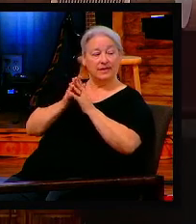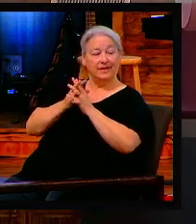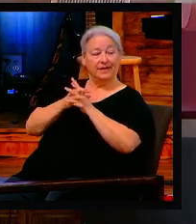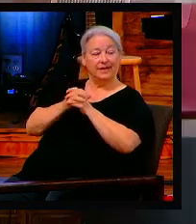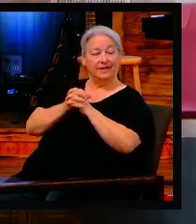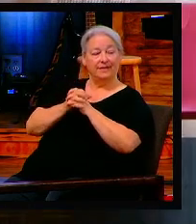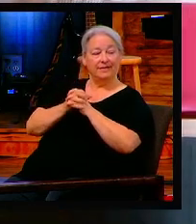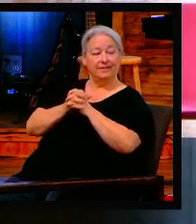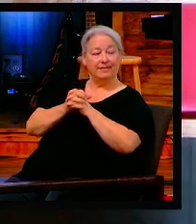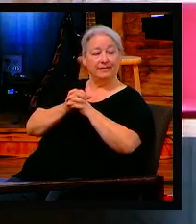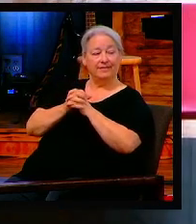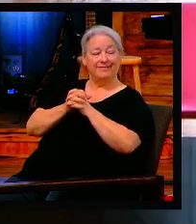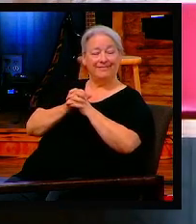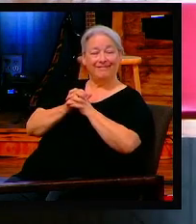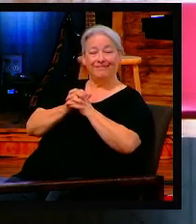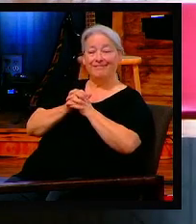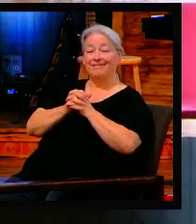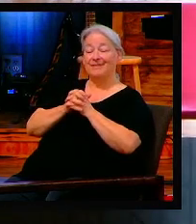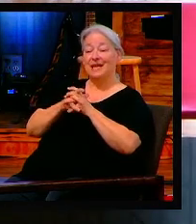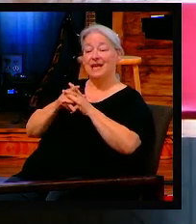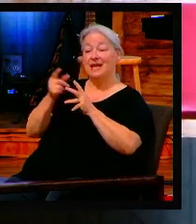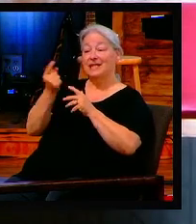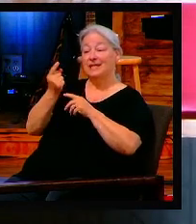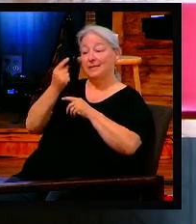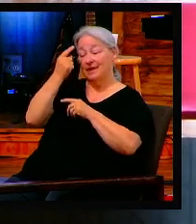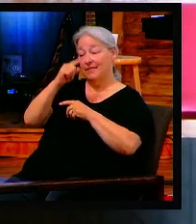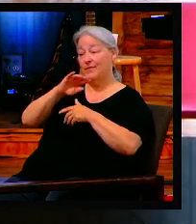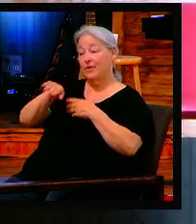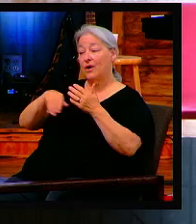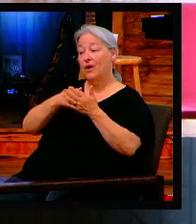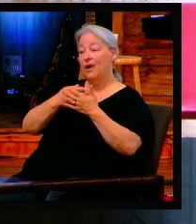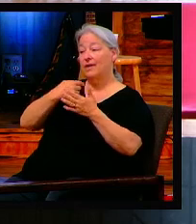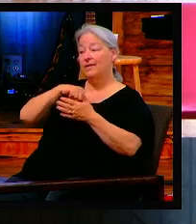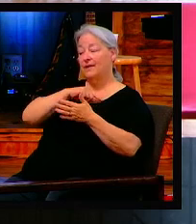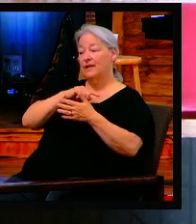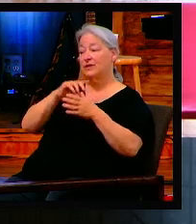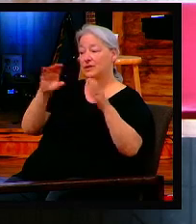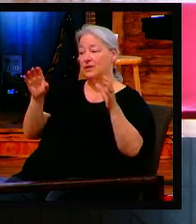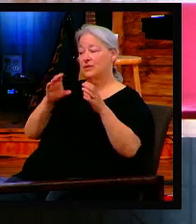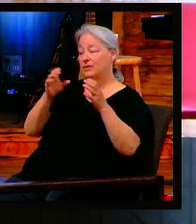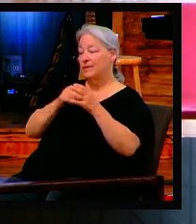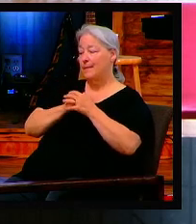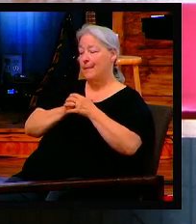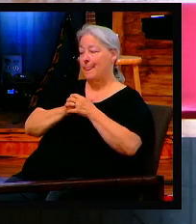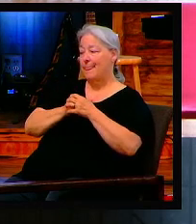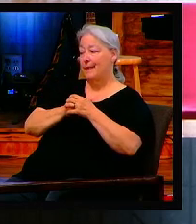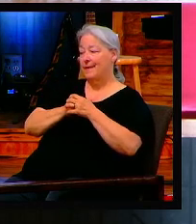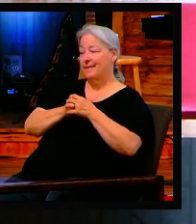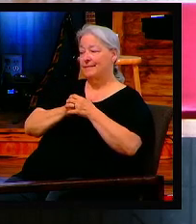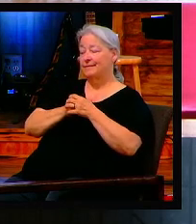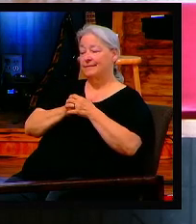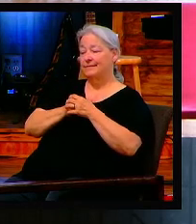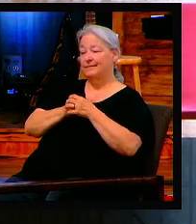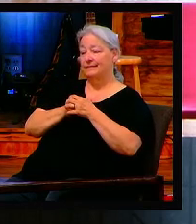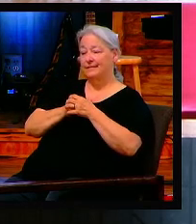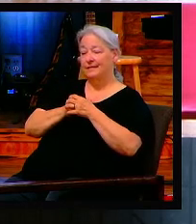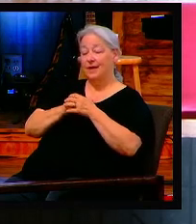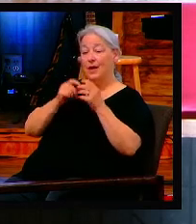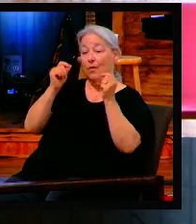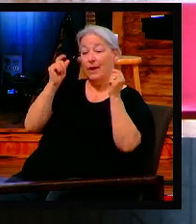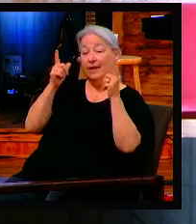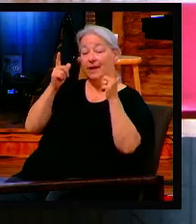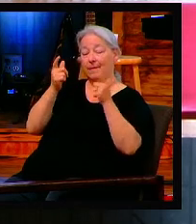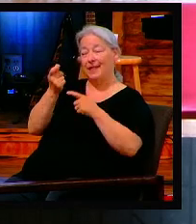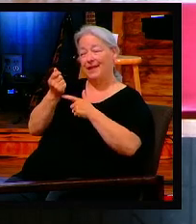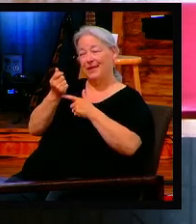My point is this. There's something for all of us to do. Amen. At minimum, wake up a little early and pray.